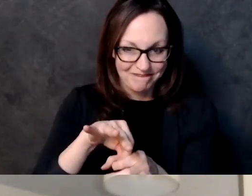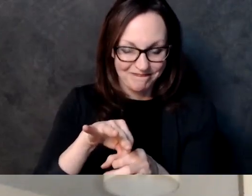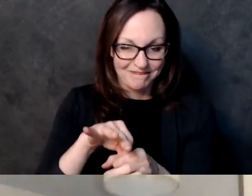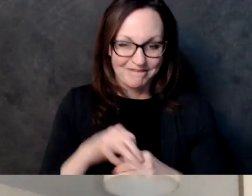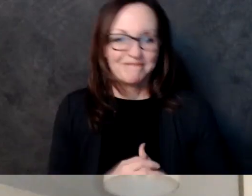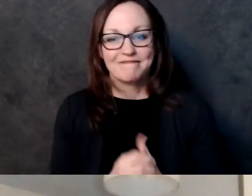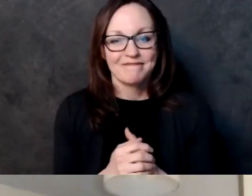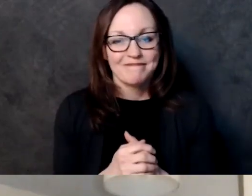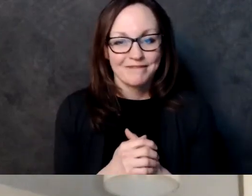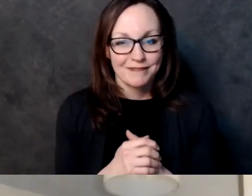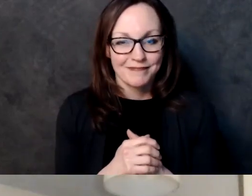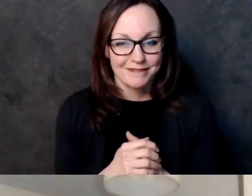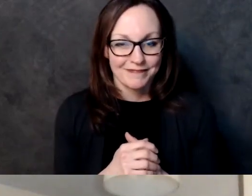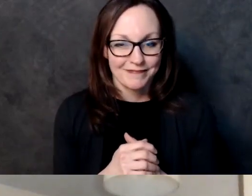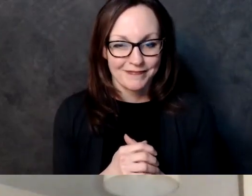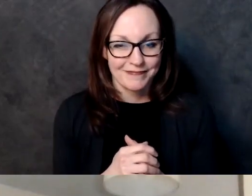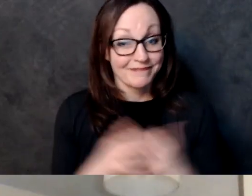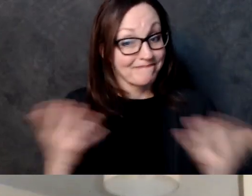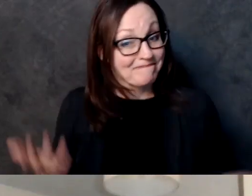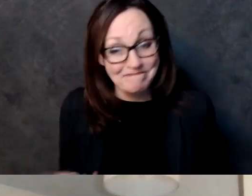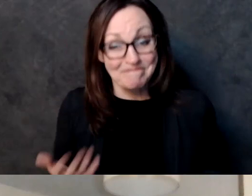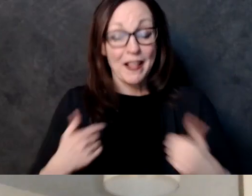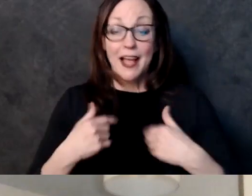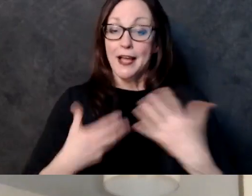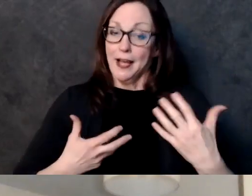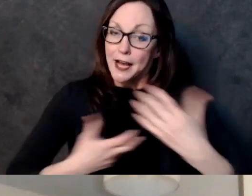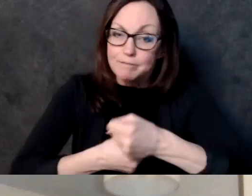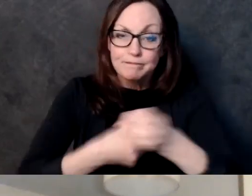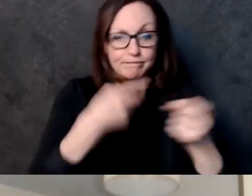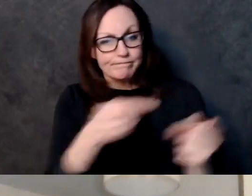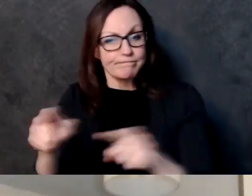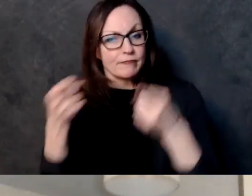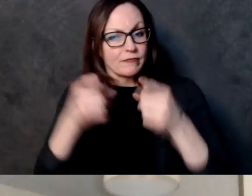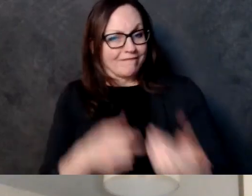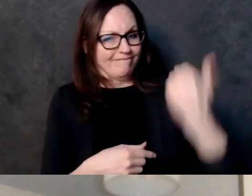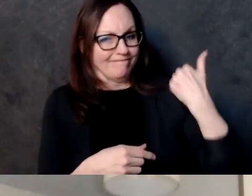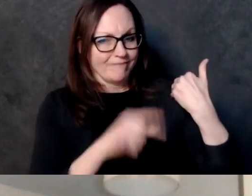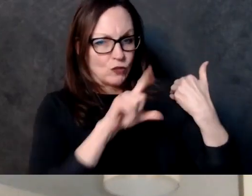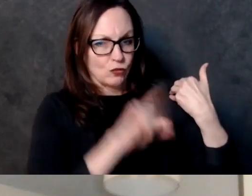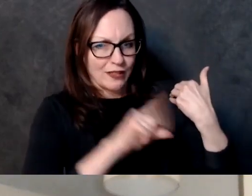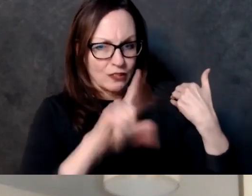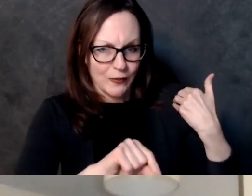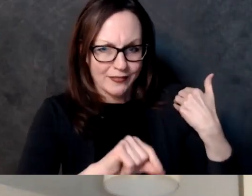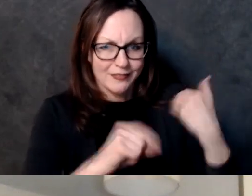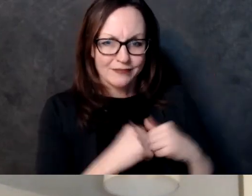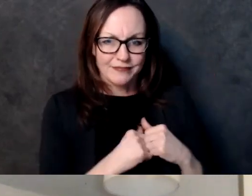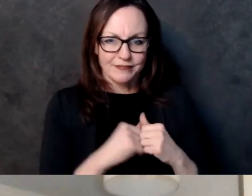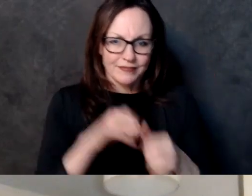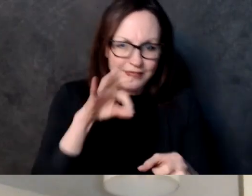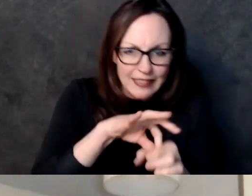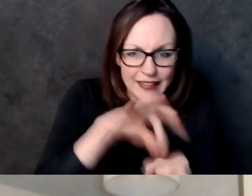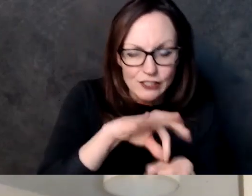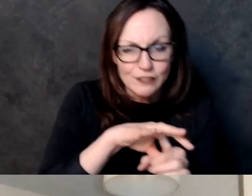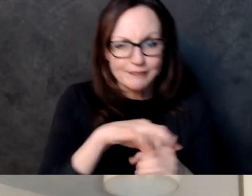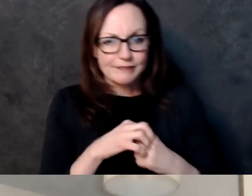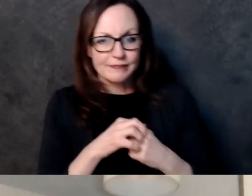2020 election um so first off i just want to clarify something in